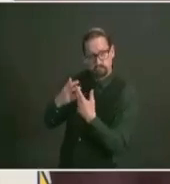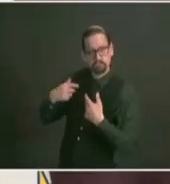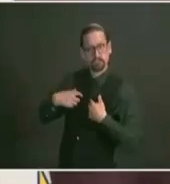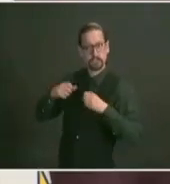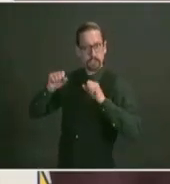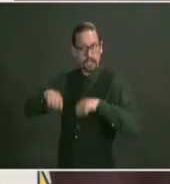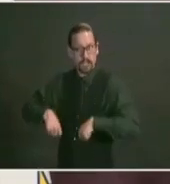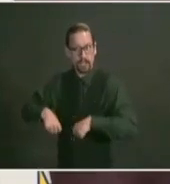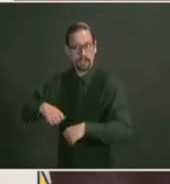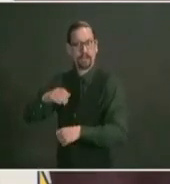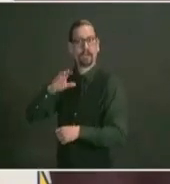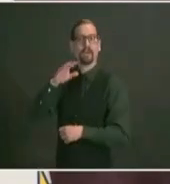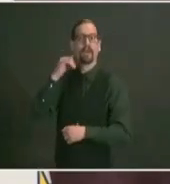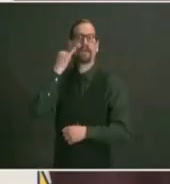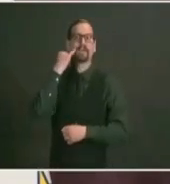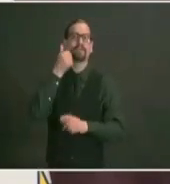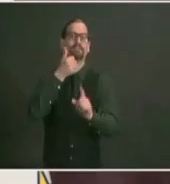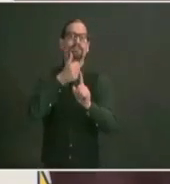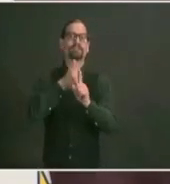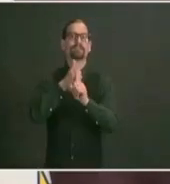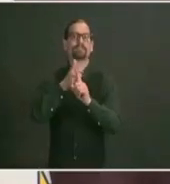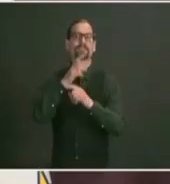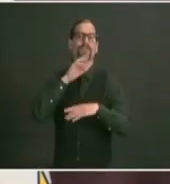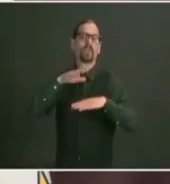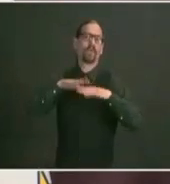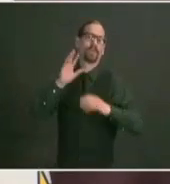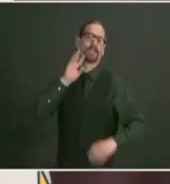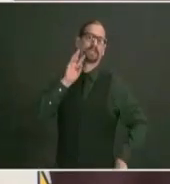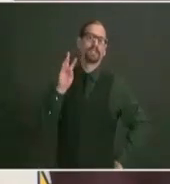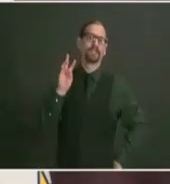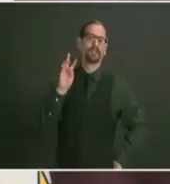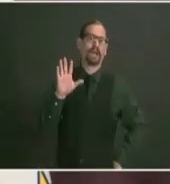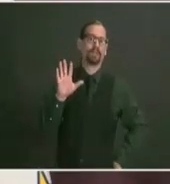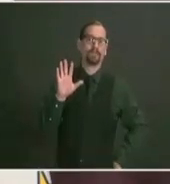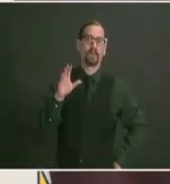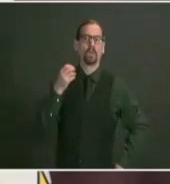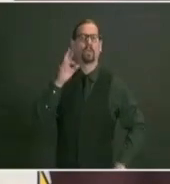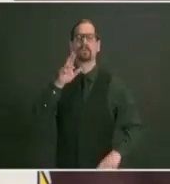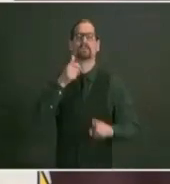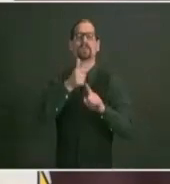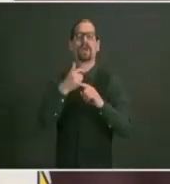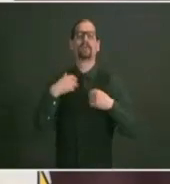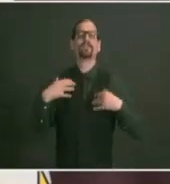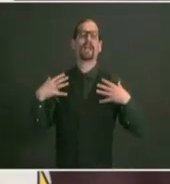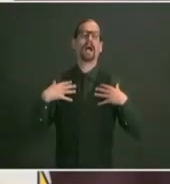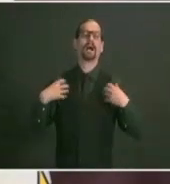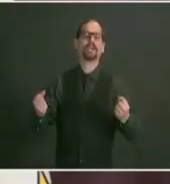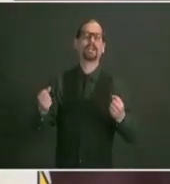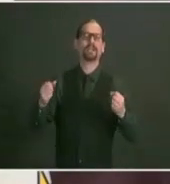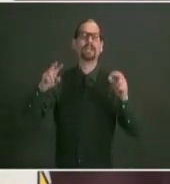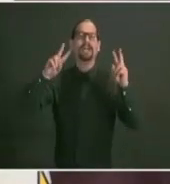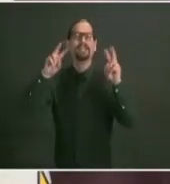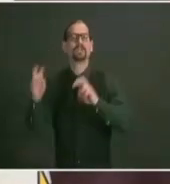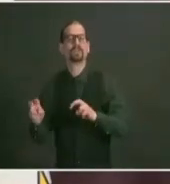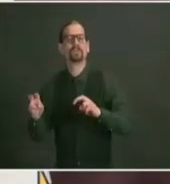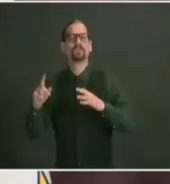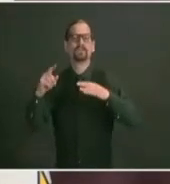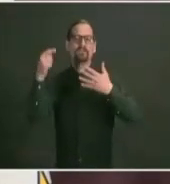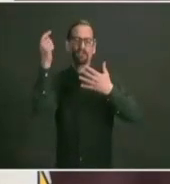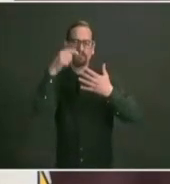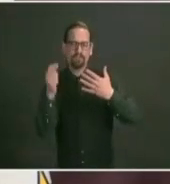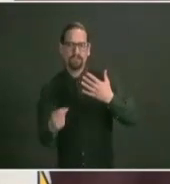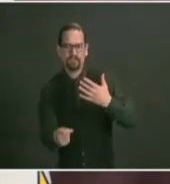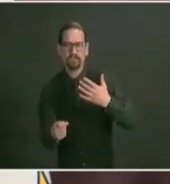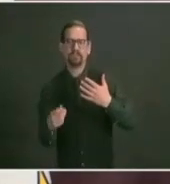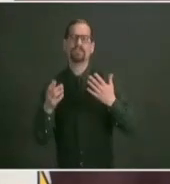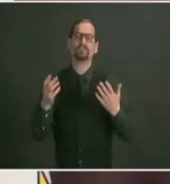an underlying health condition treatment is available whether you have coverage for it or not it is